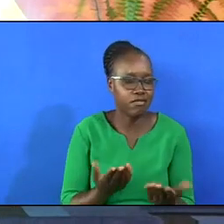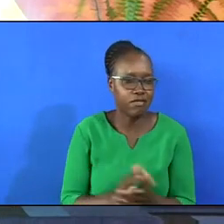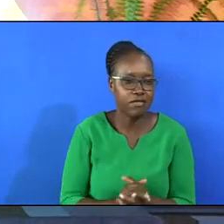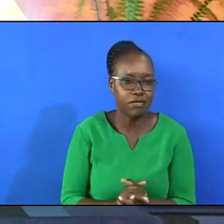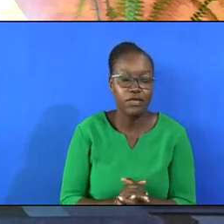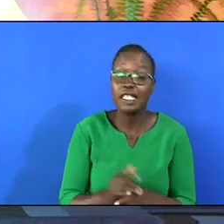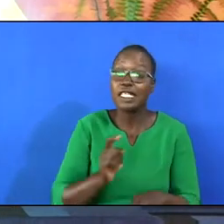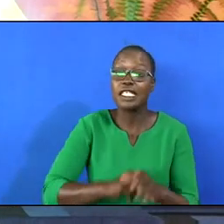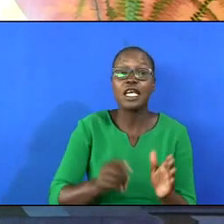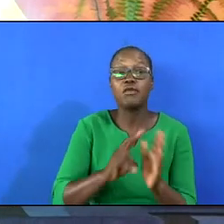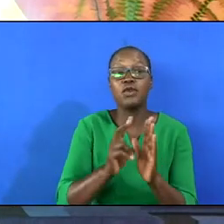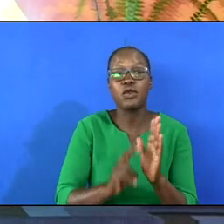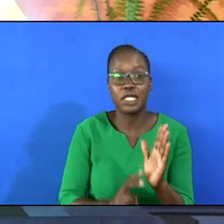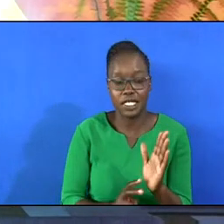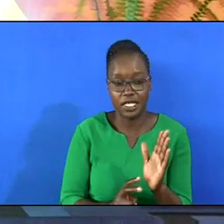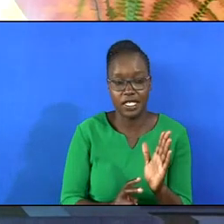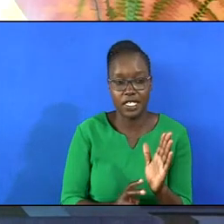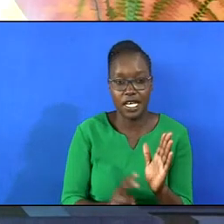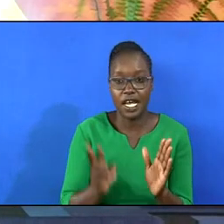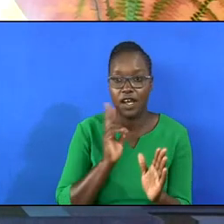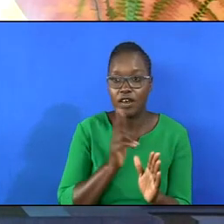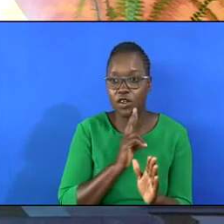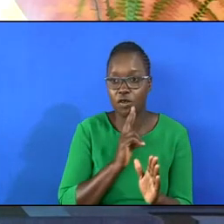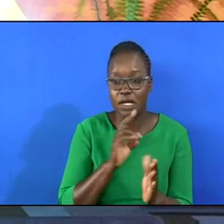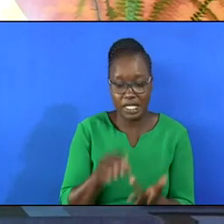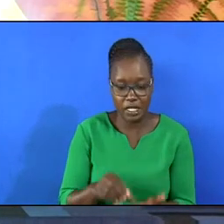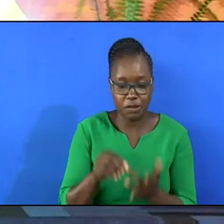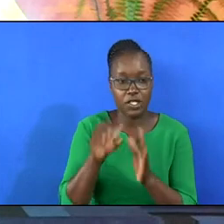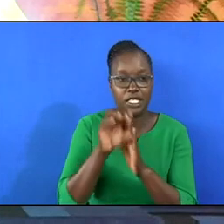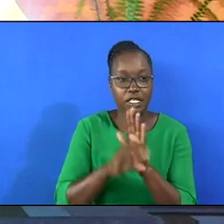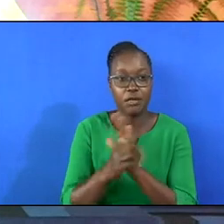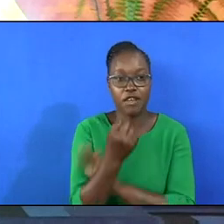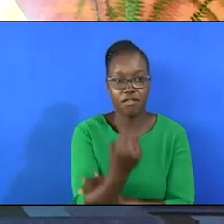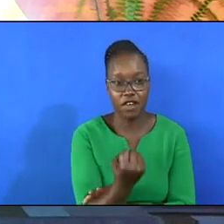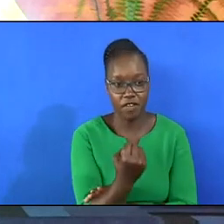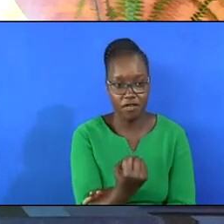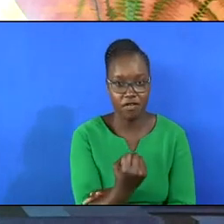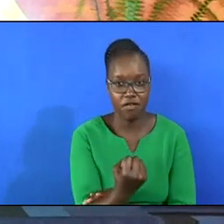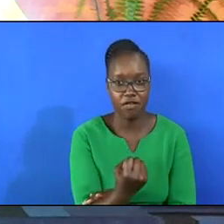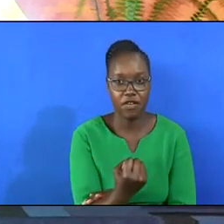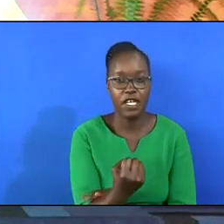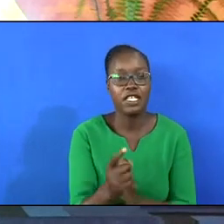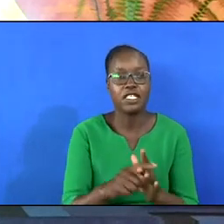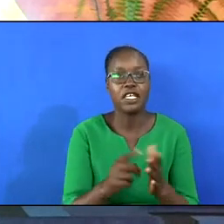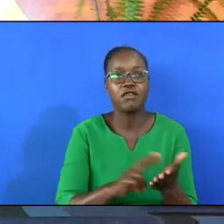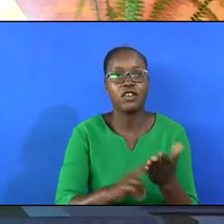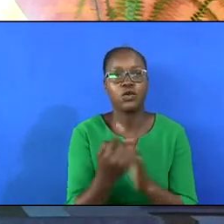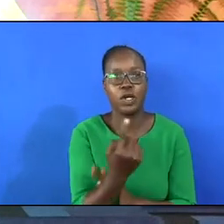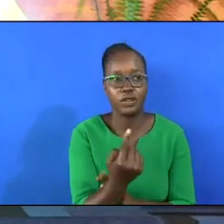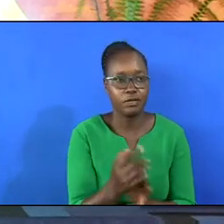When you read Romans special chapter 5, please I want you to look at verse 1.